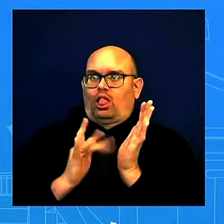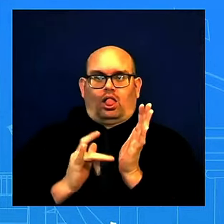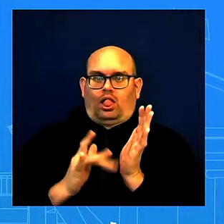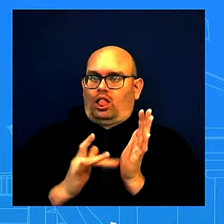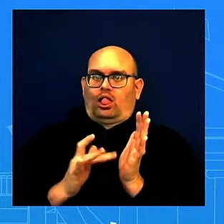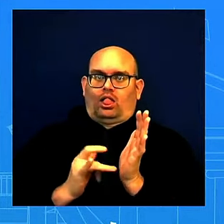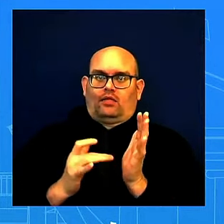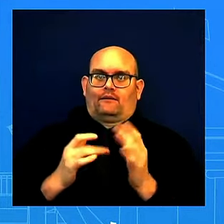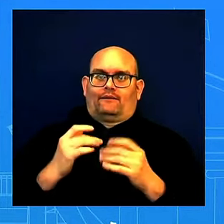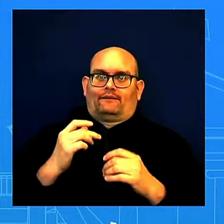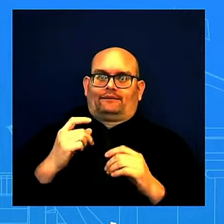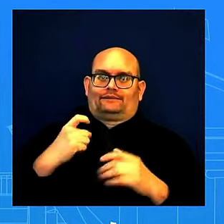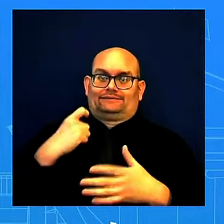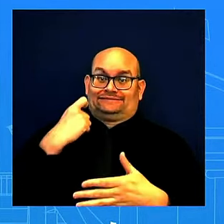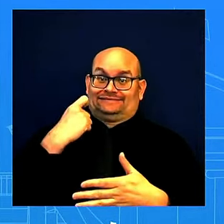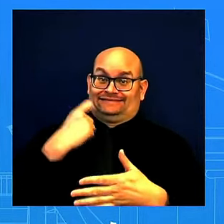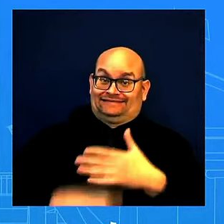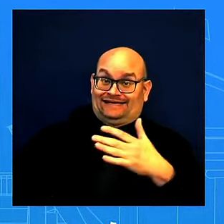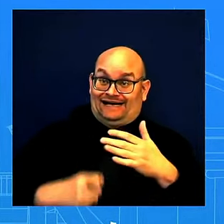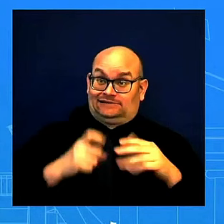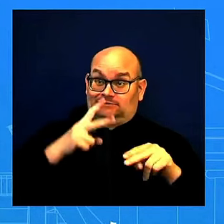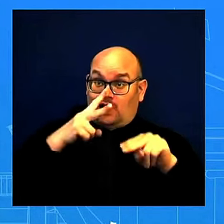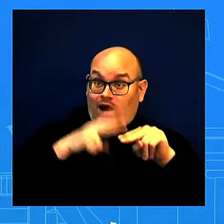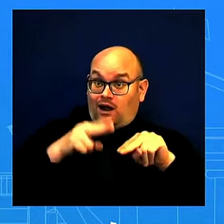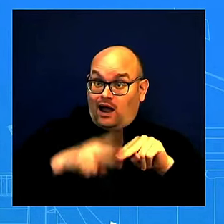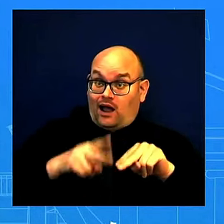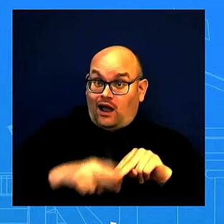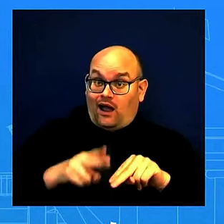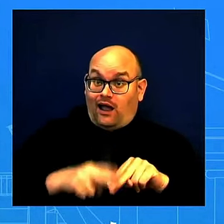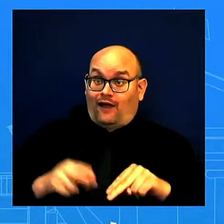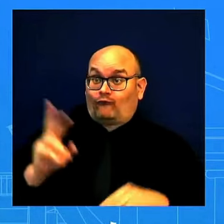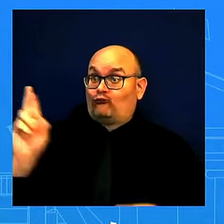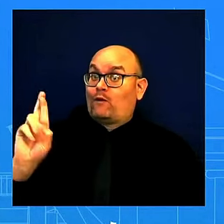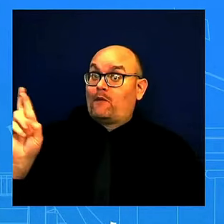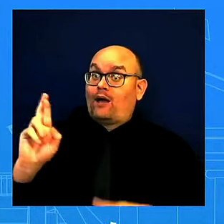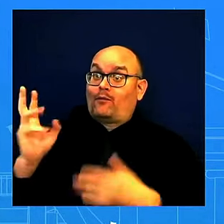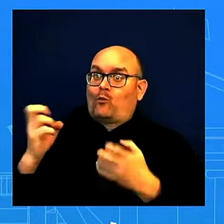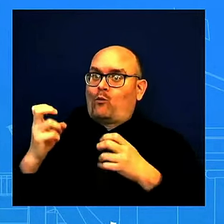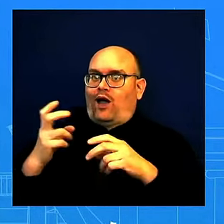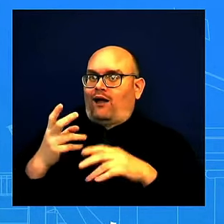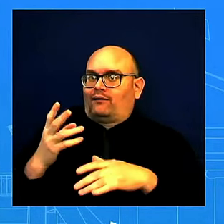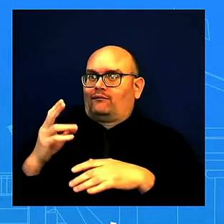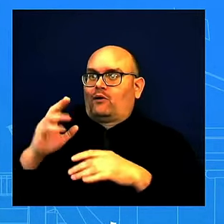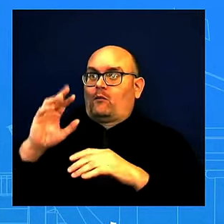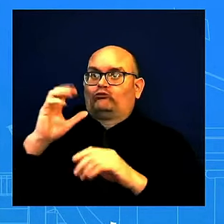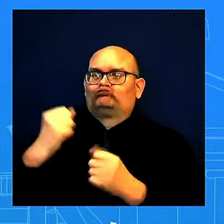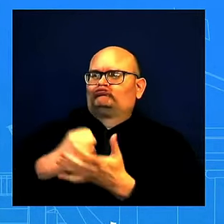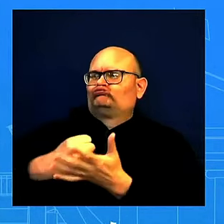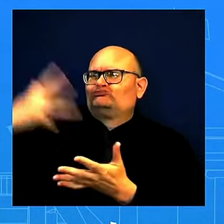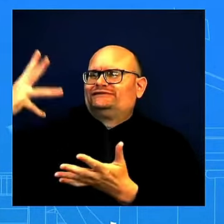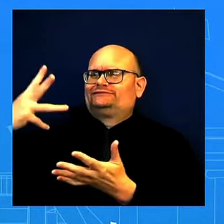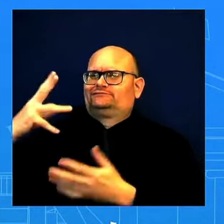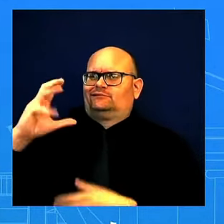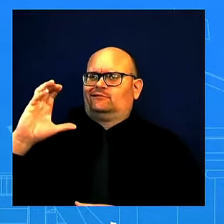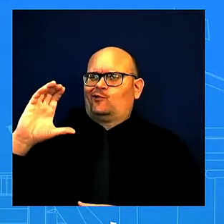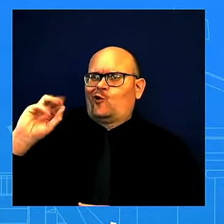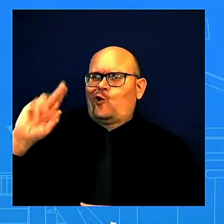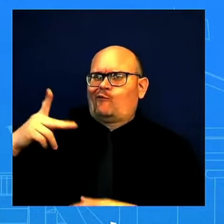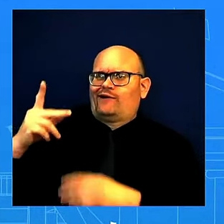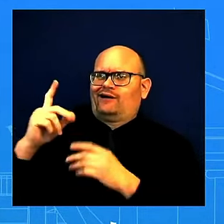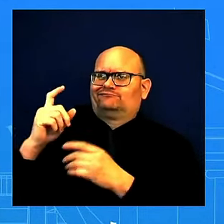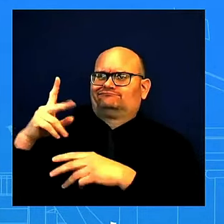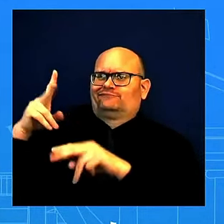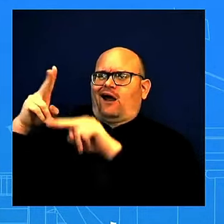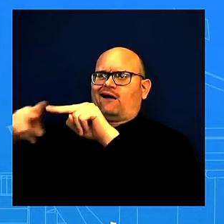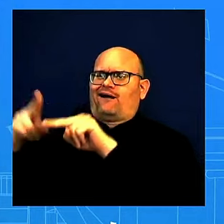billionaires and corporations. That is not our focus. That's not what we agree on. And you have seen what we have done the last three and a half years, and certainly we're going to keep